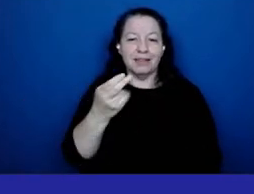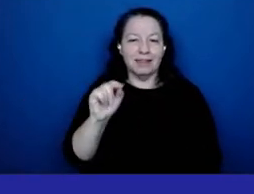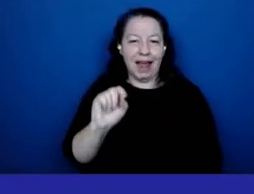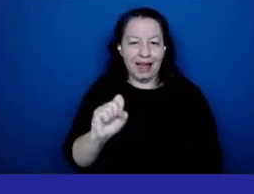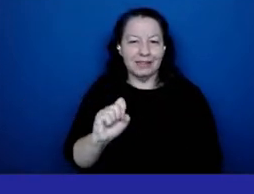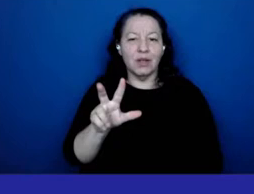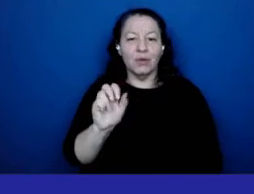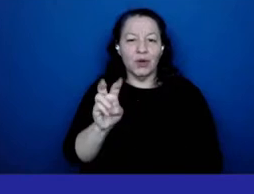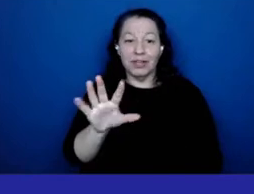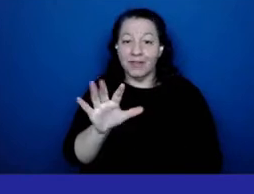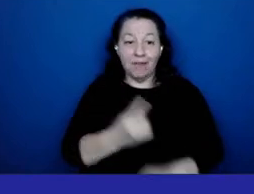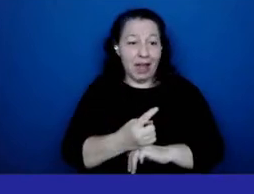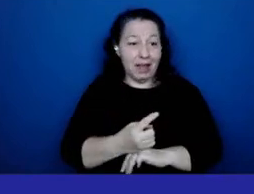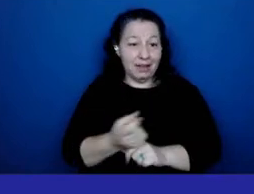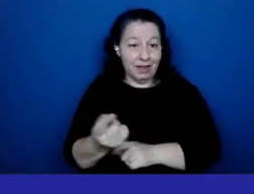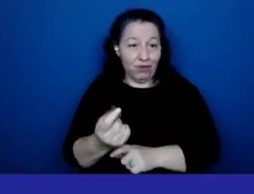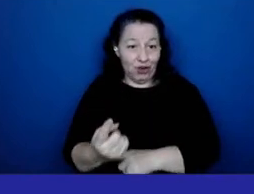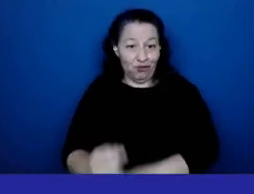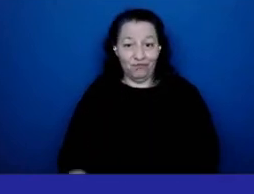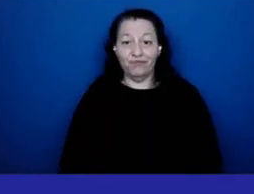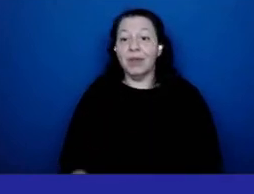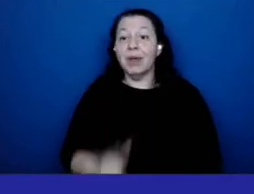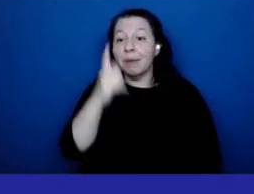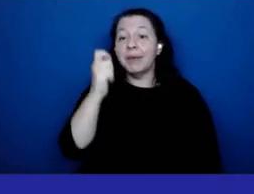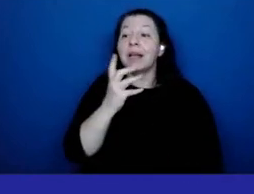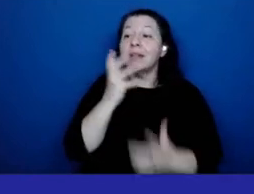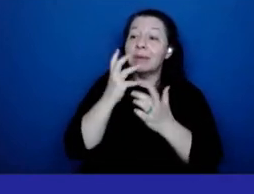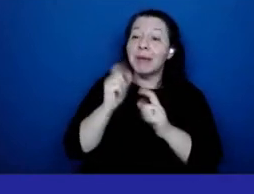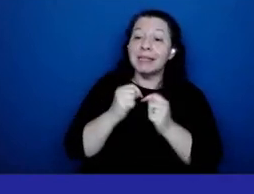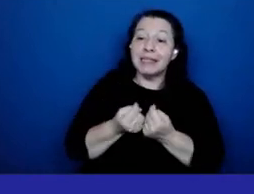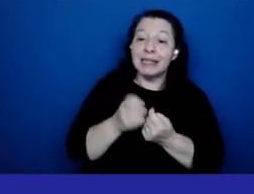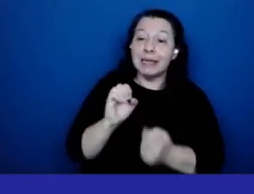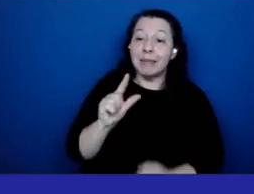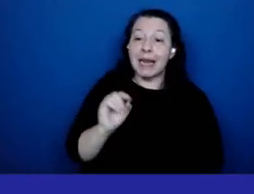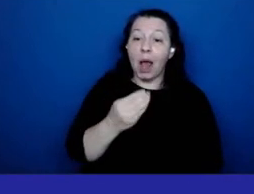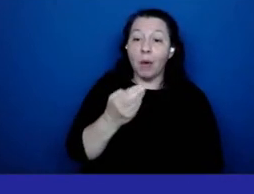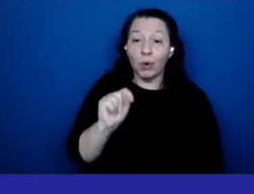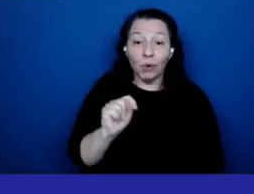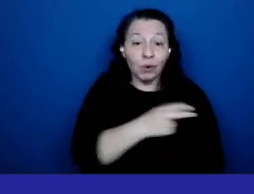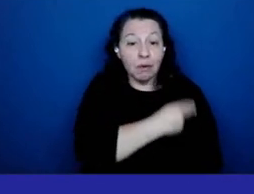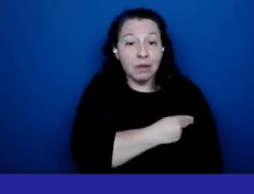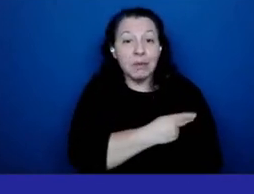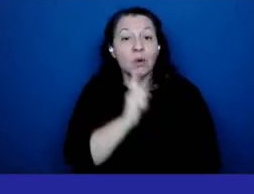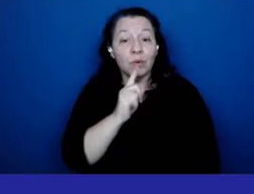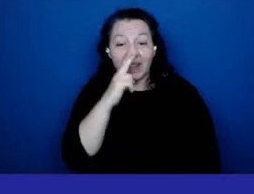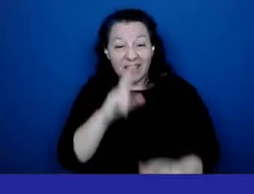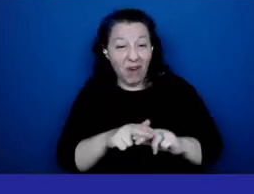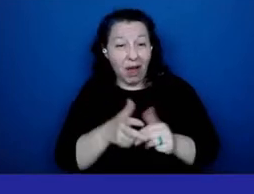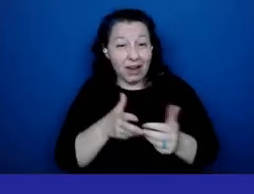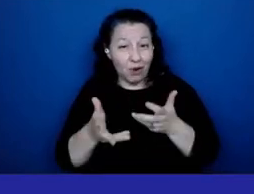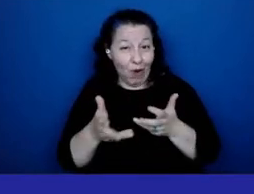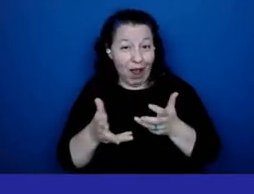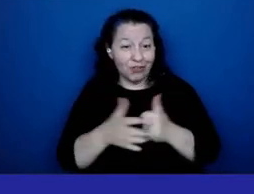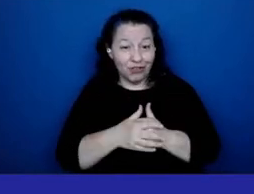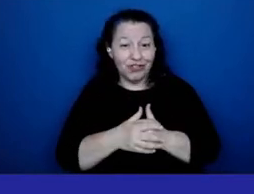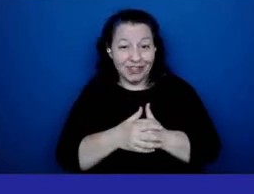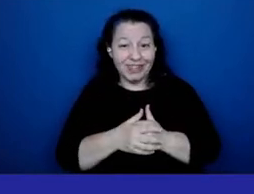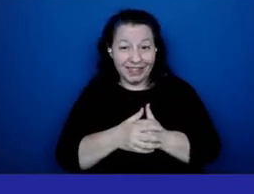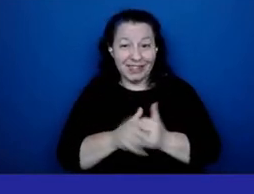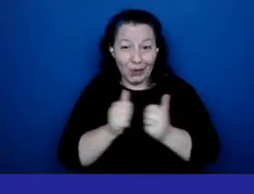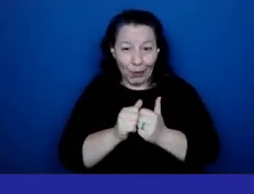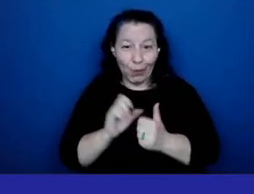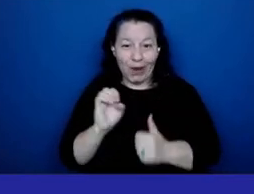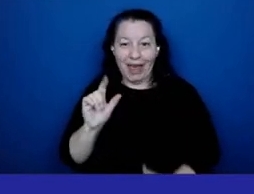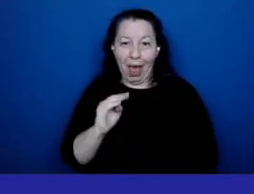days a year. And because of the amazing team in Elmhurst Hospital, we've had some really fun interactions with Elmhurst.